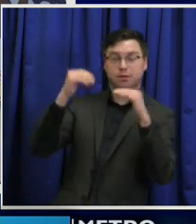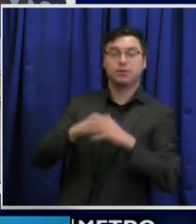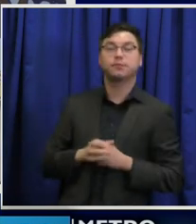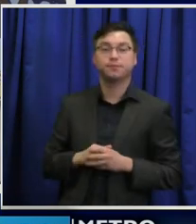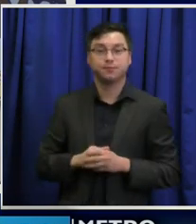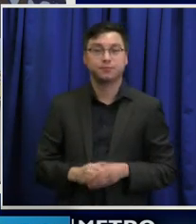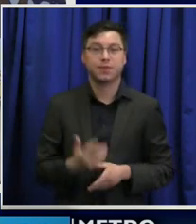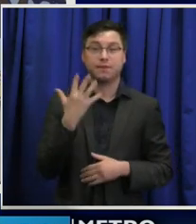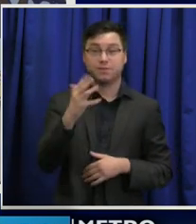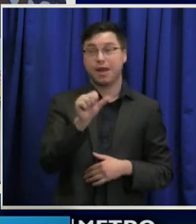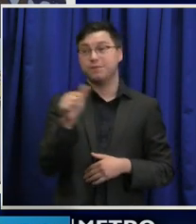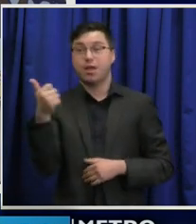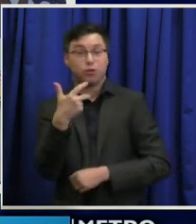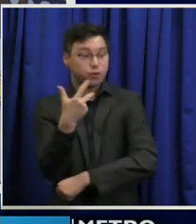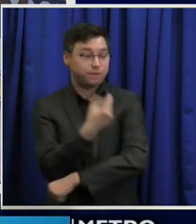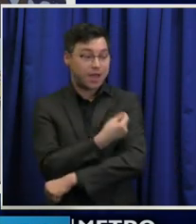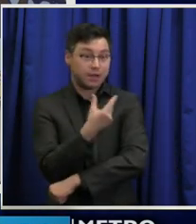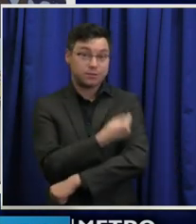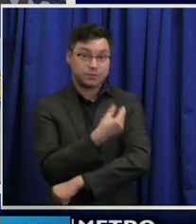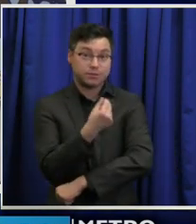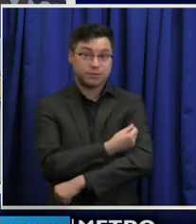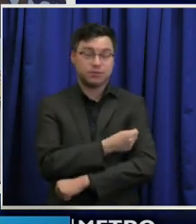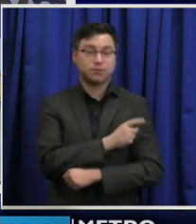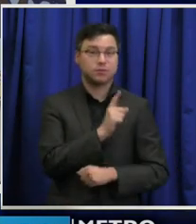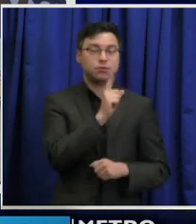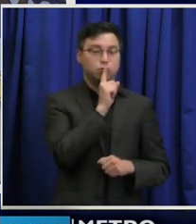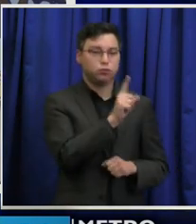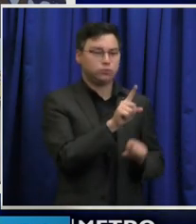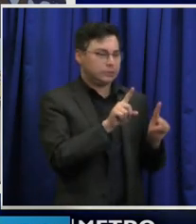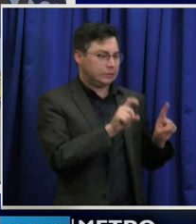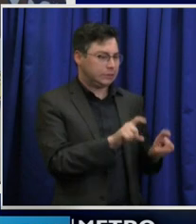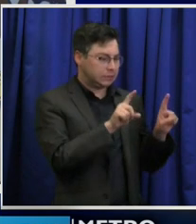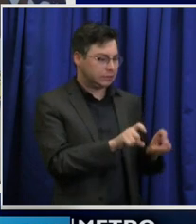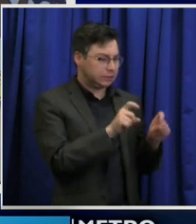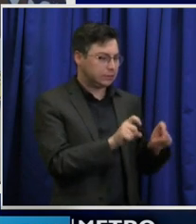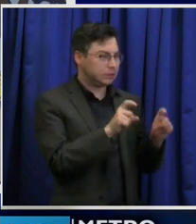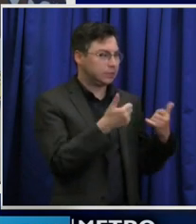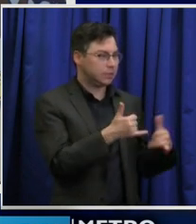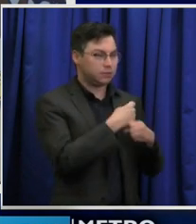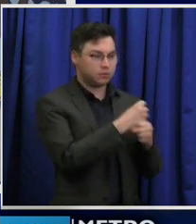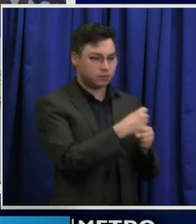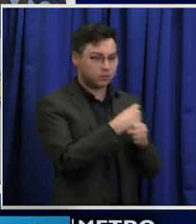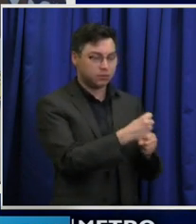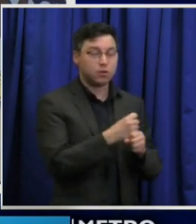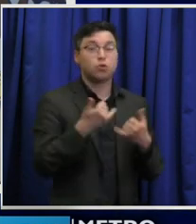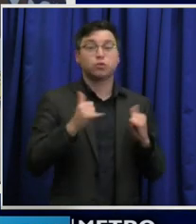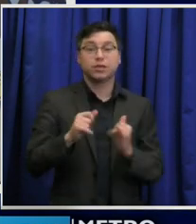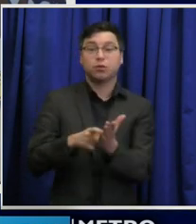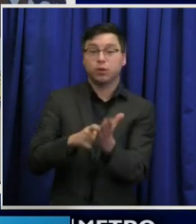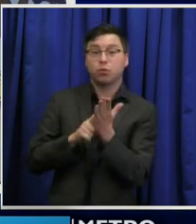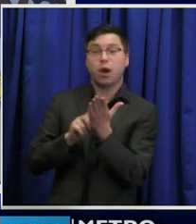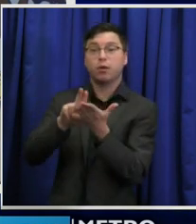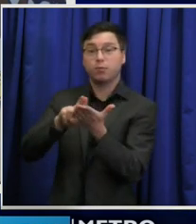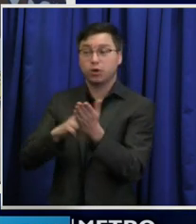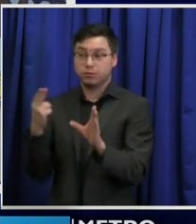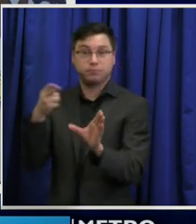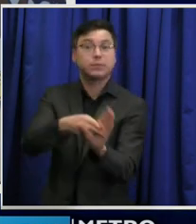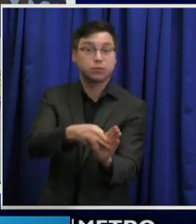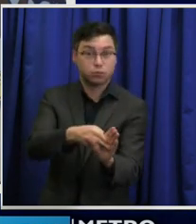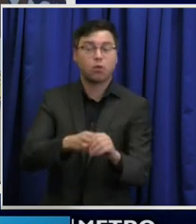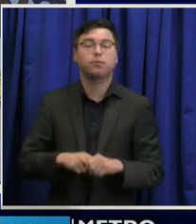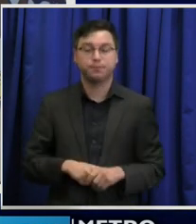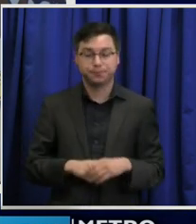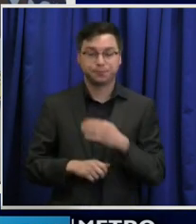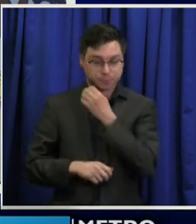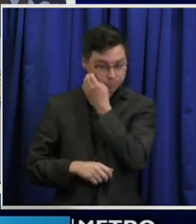other vaccines making their way through the late stages of testing, so there's still a need to enroll participants in those studies. I would